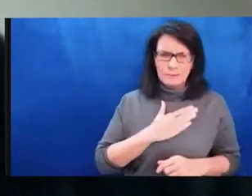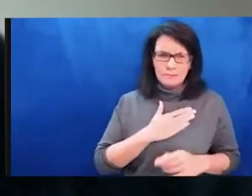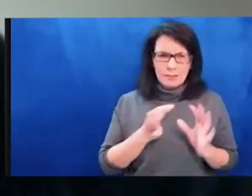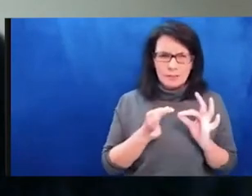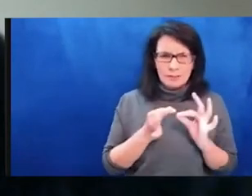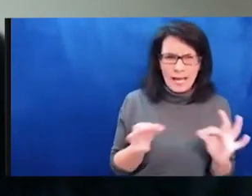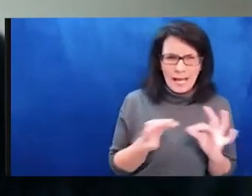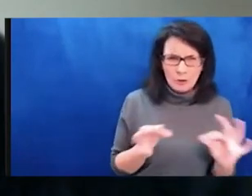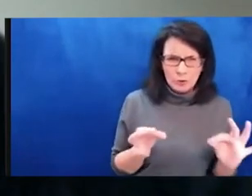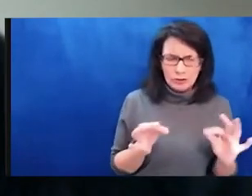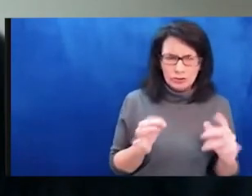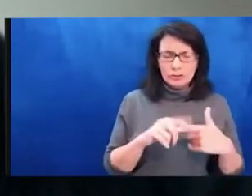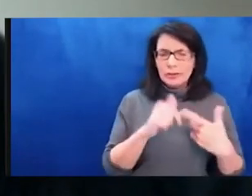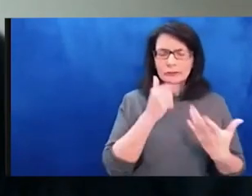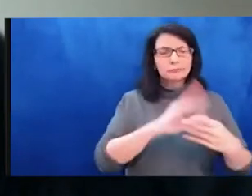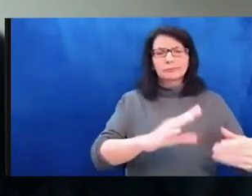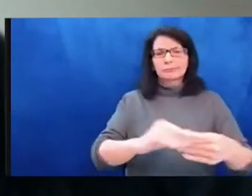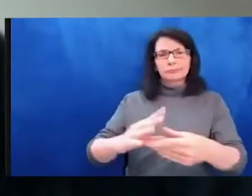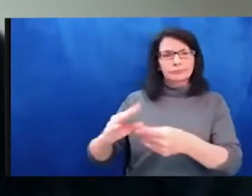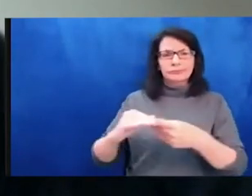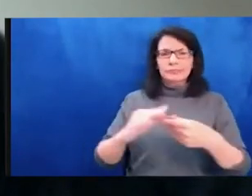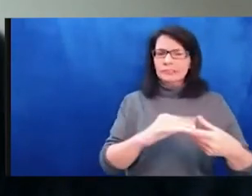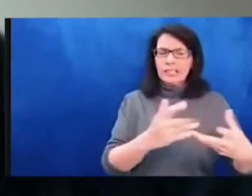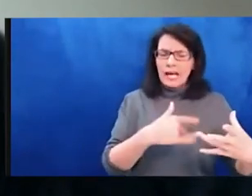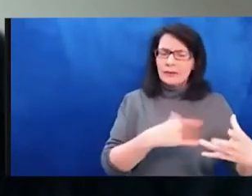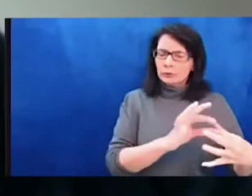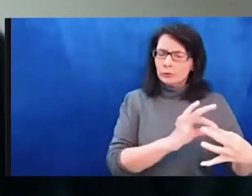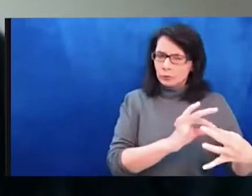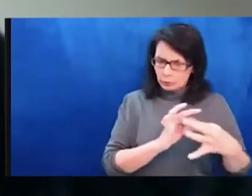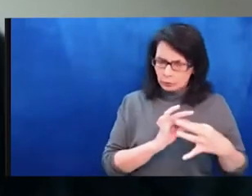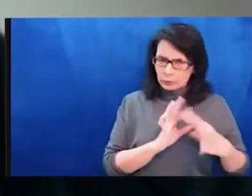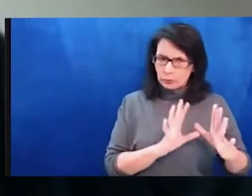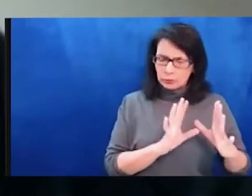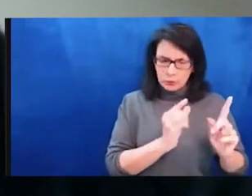careful of is kind of